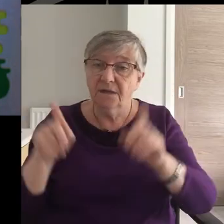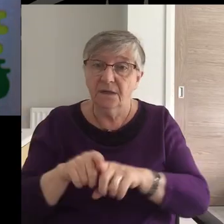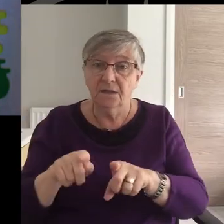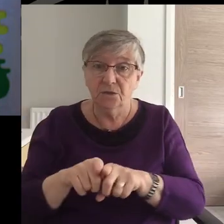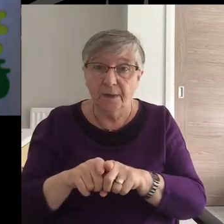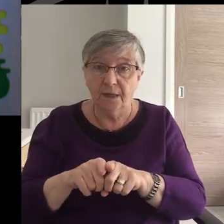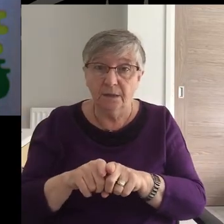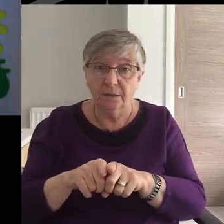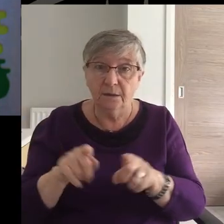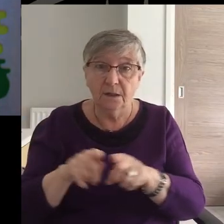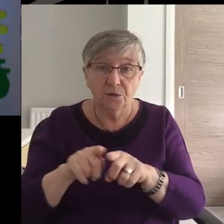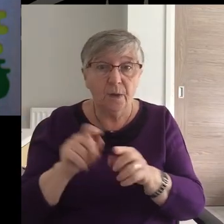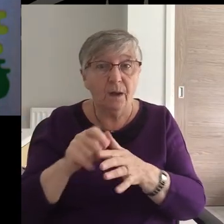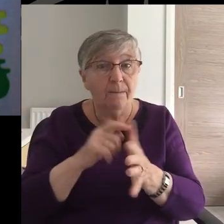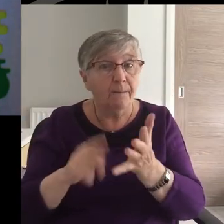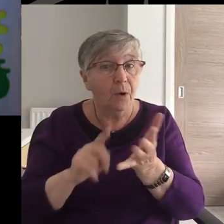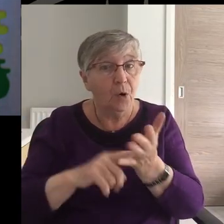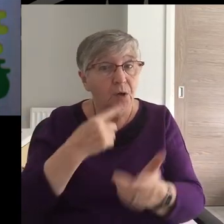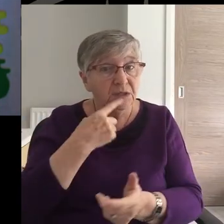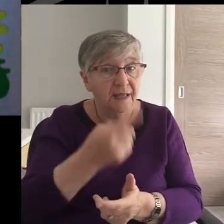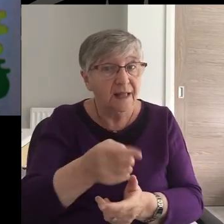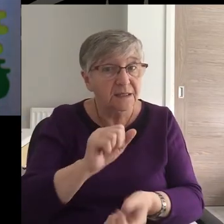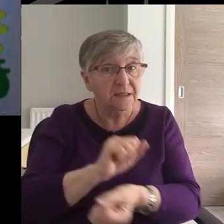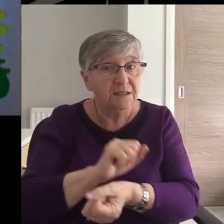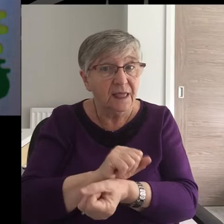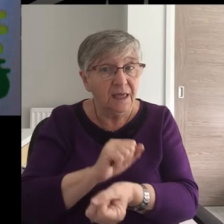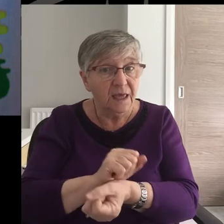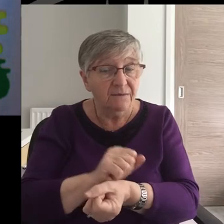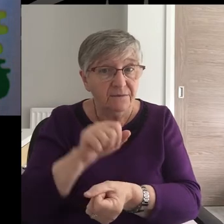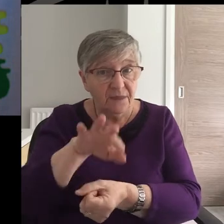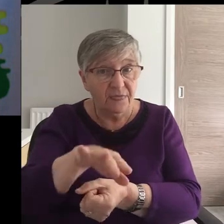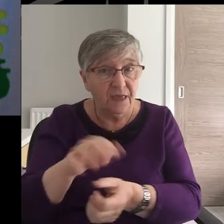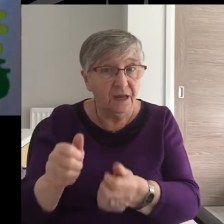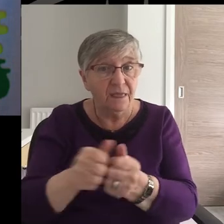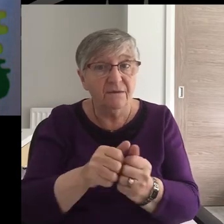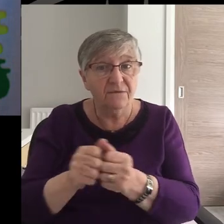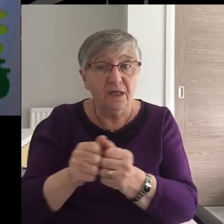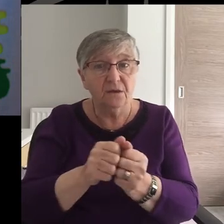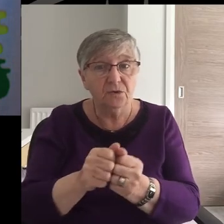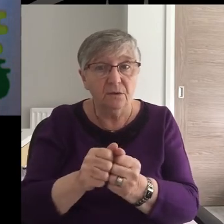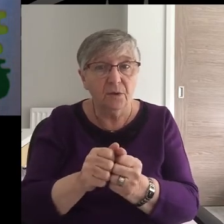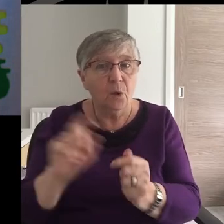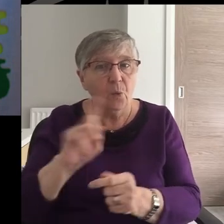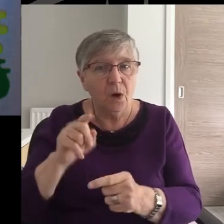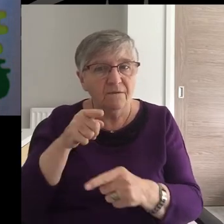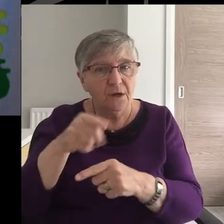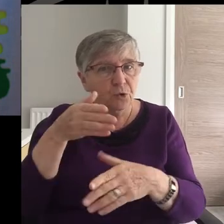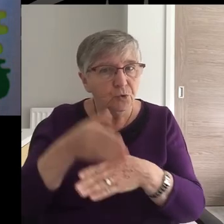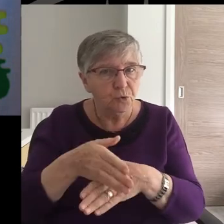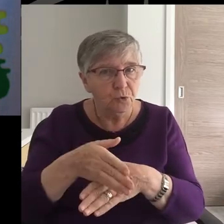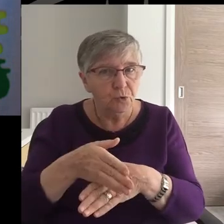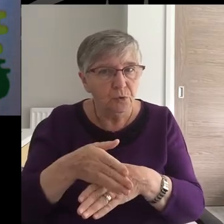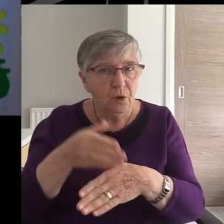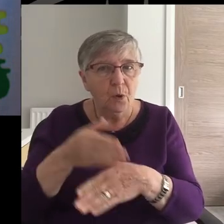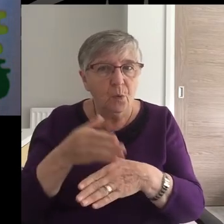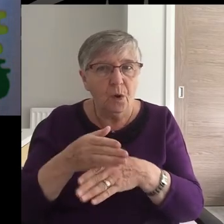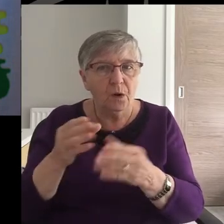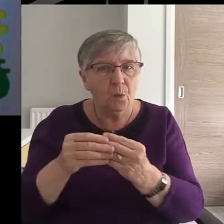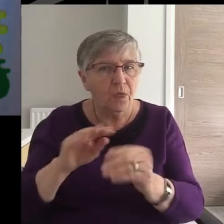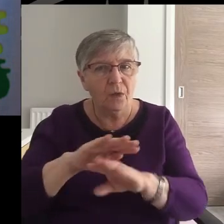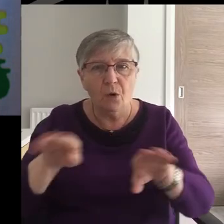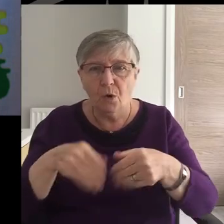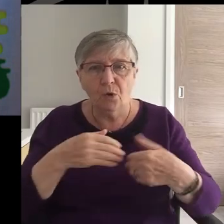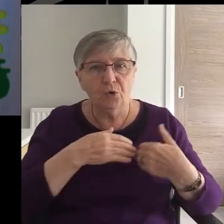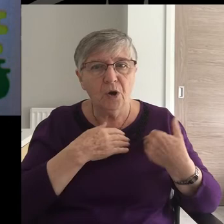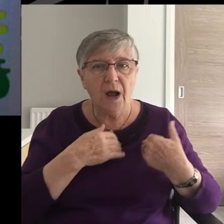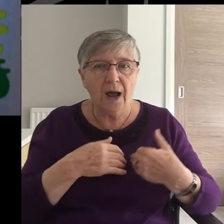Similarly, Paul charges all slaves in the fellowship. Whatever you do, work at it with all